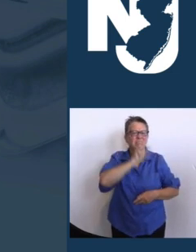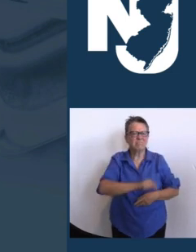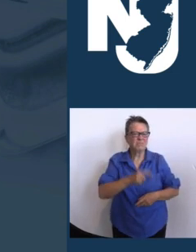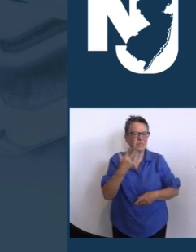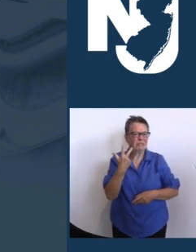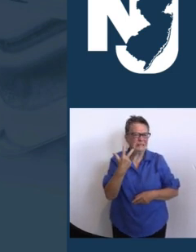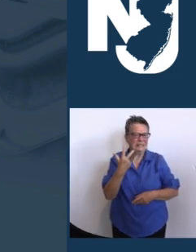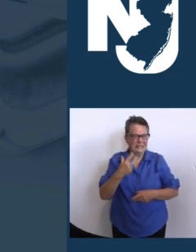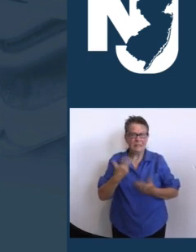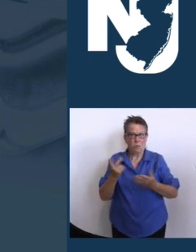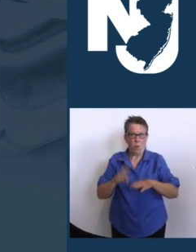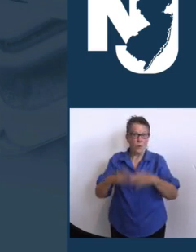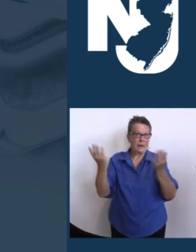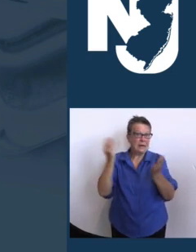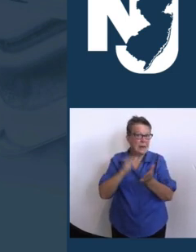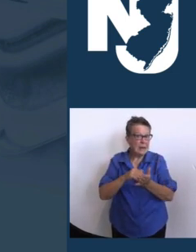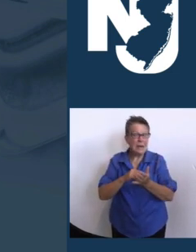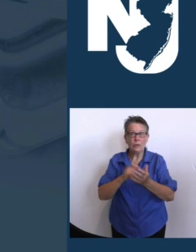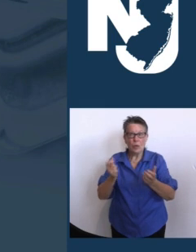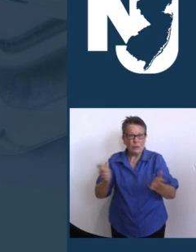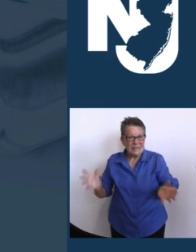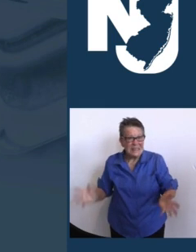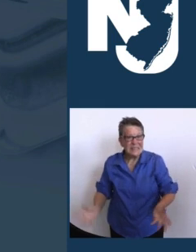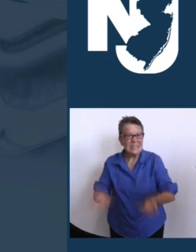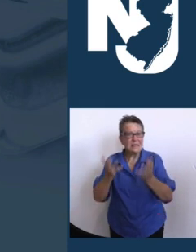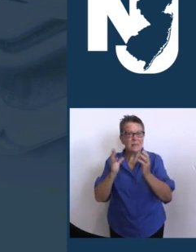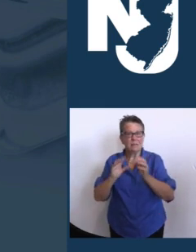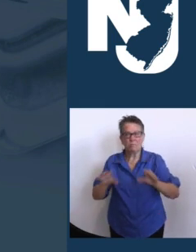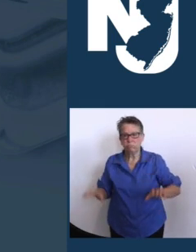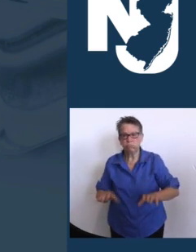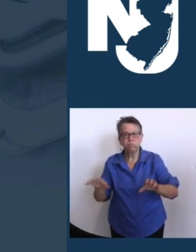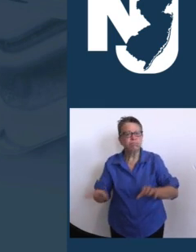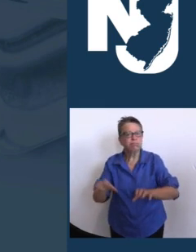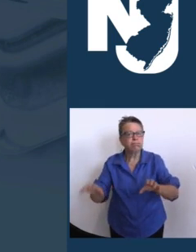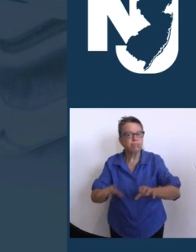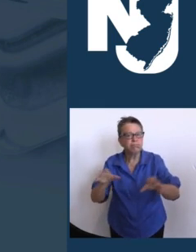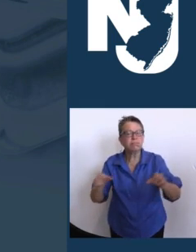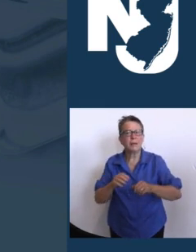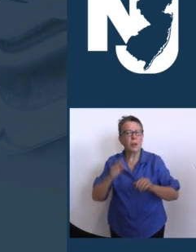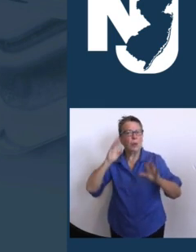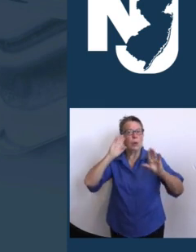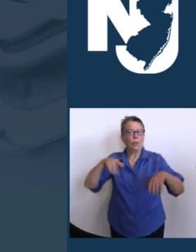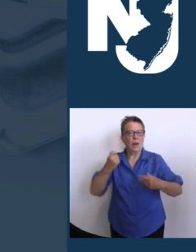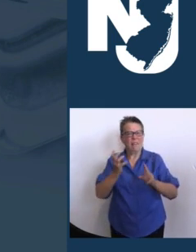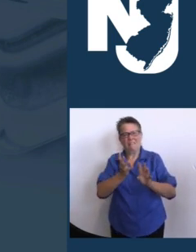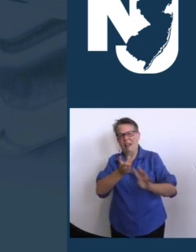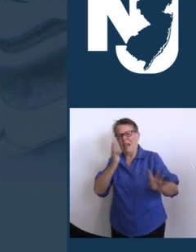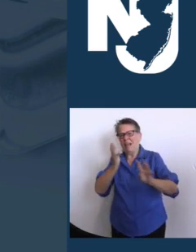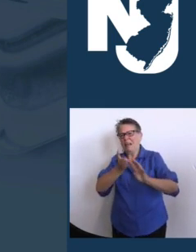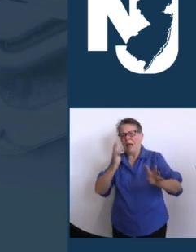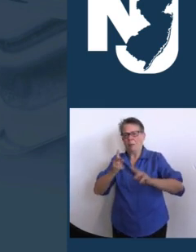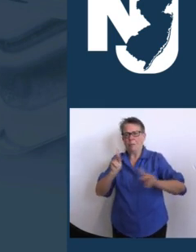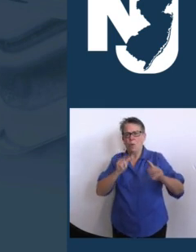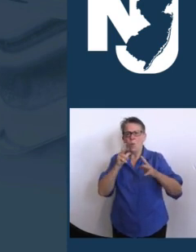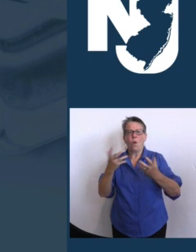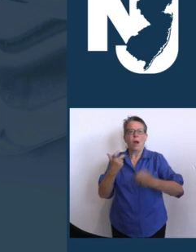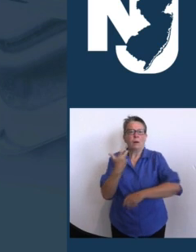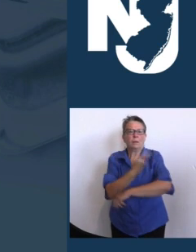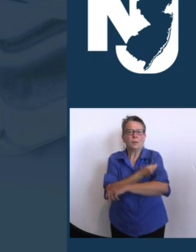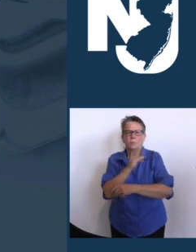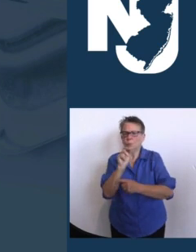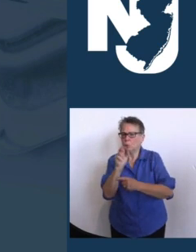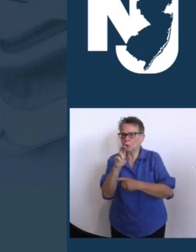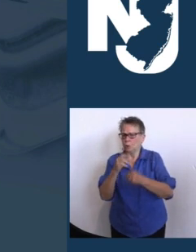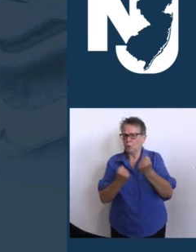will be a very high demand. But as we sit here right now, there remains uncertainty from the federal government